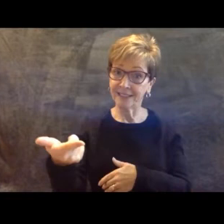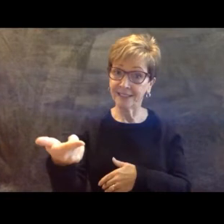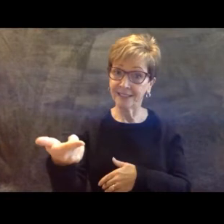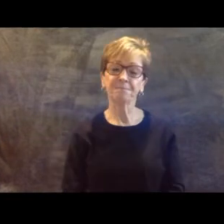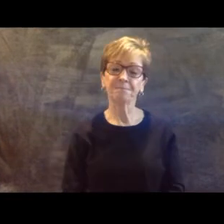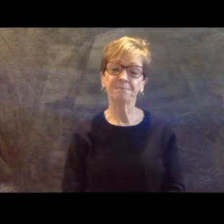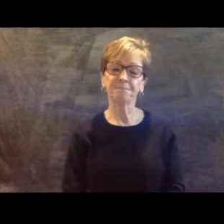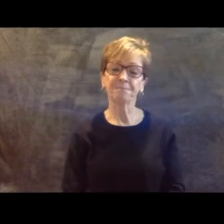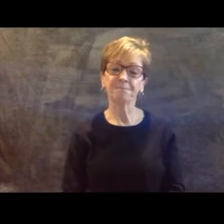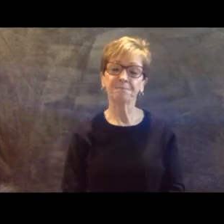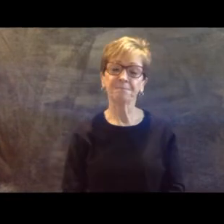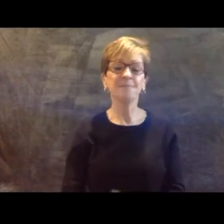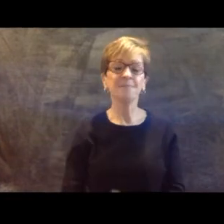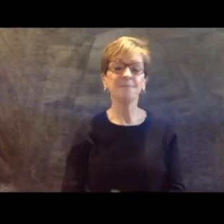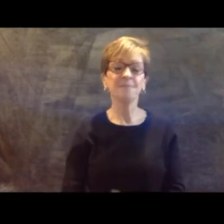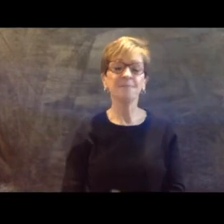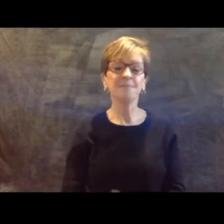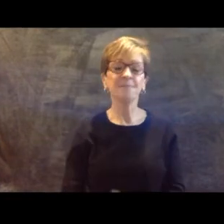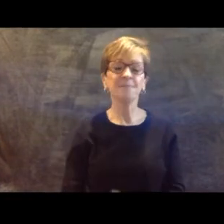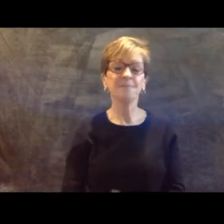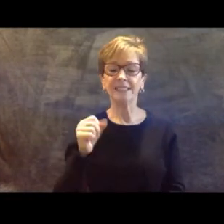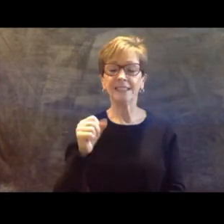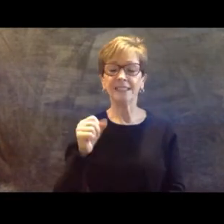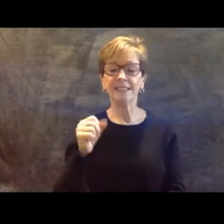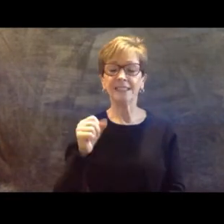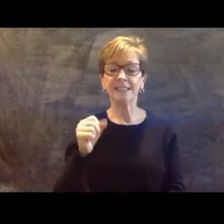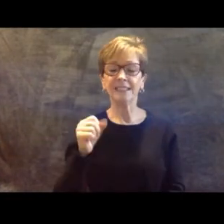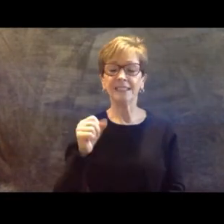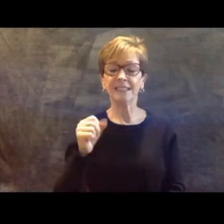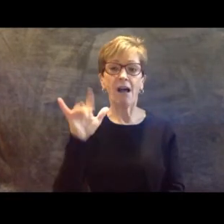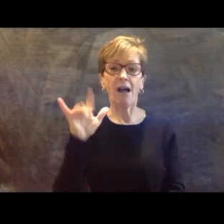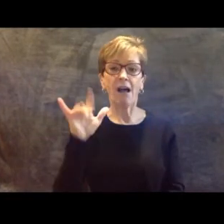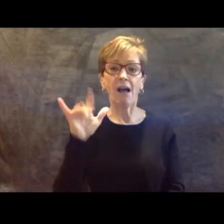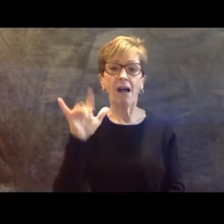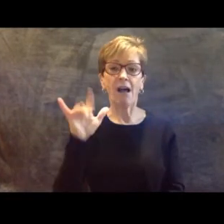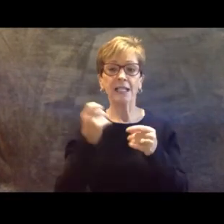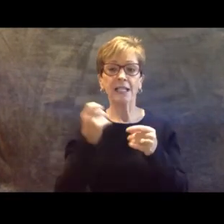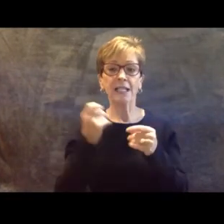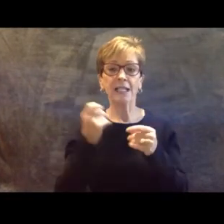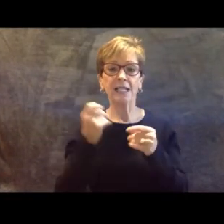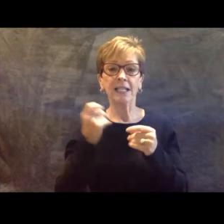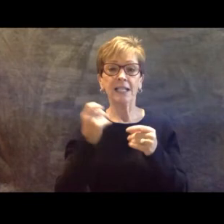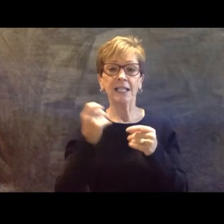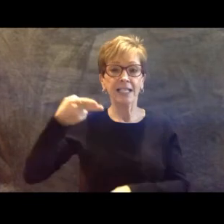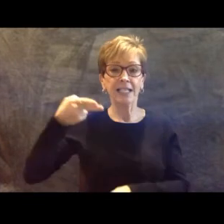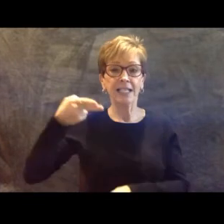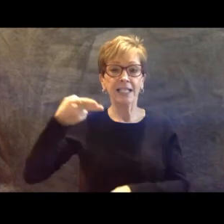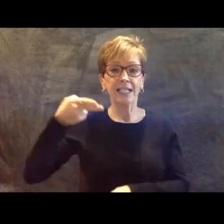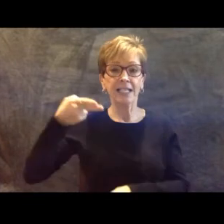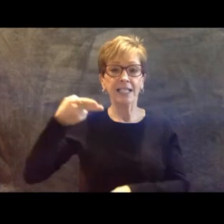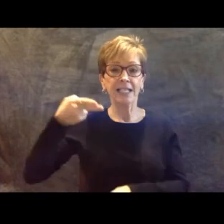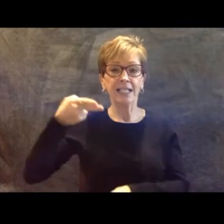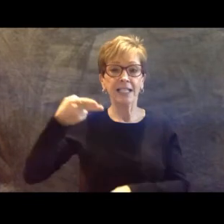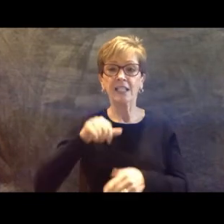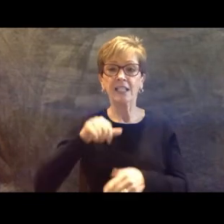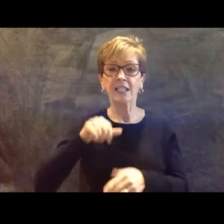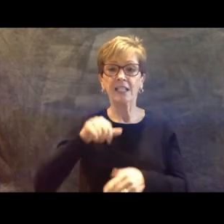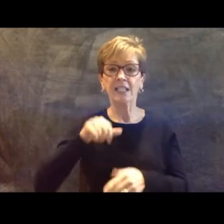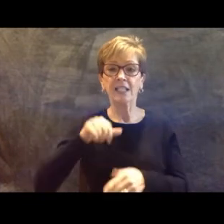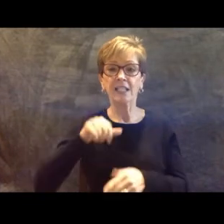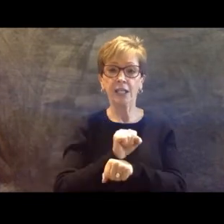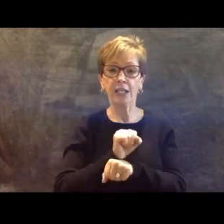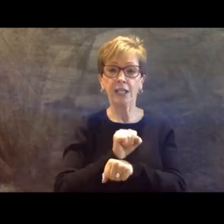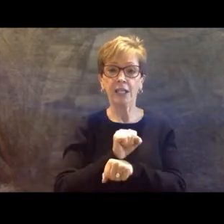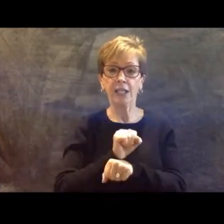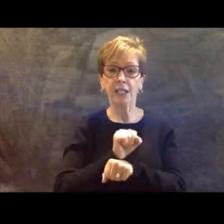Yes. Thanks, Holly, for speaking a little bit about the history of this work. One of the other